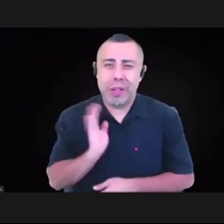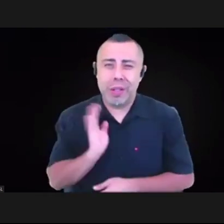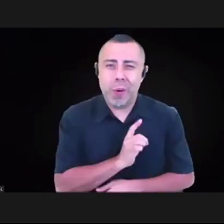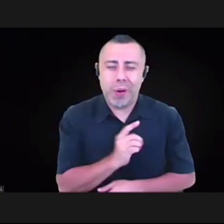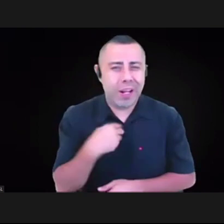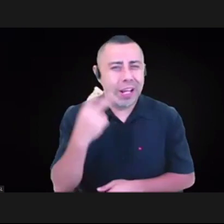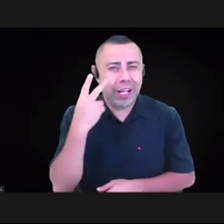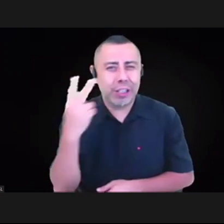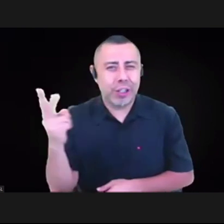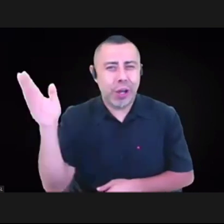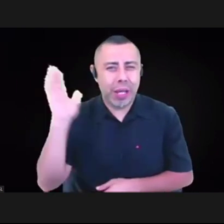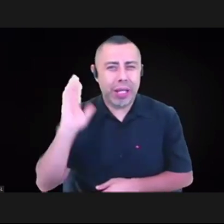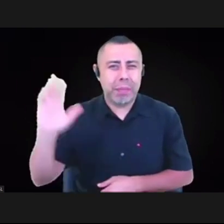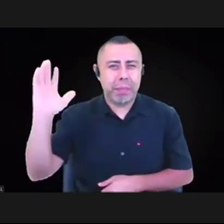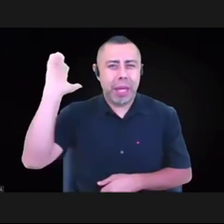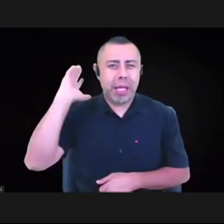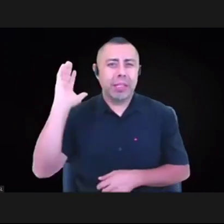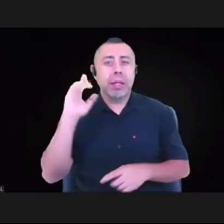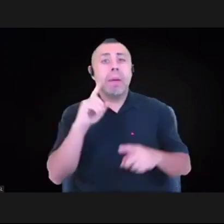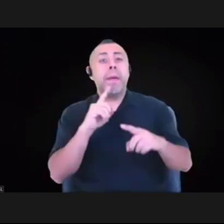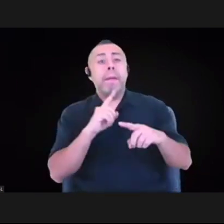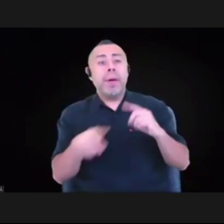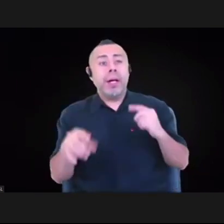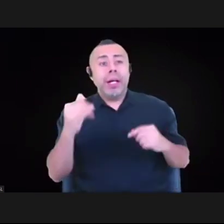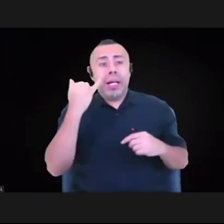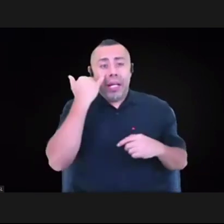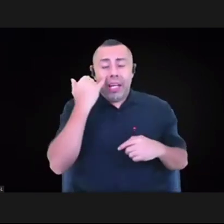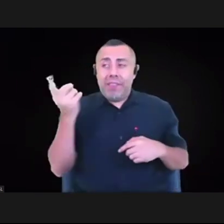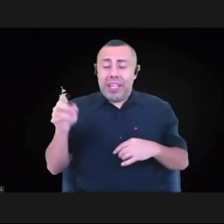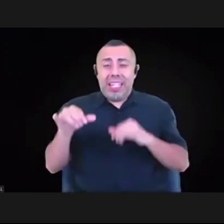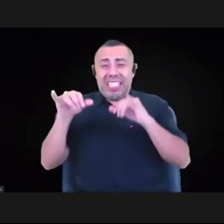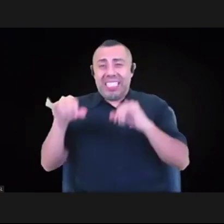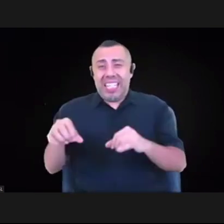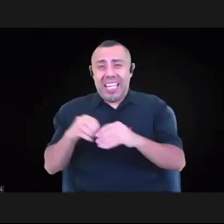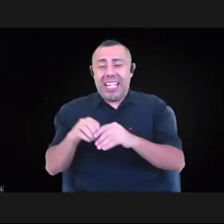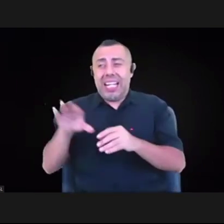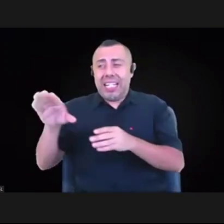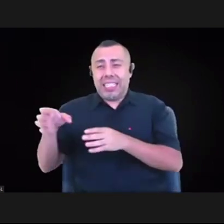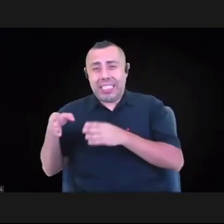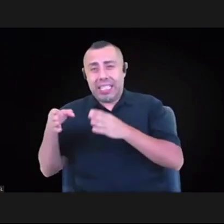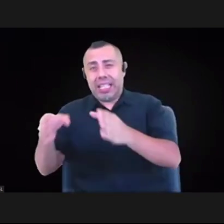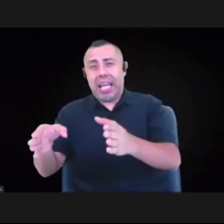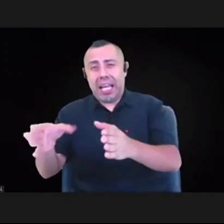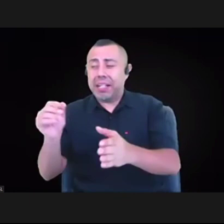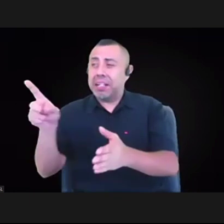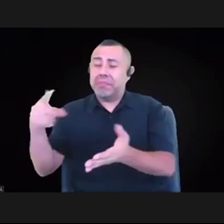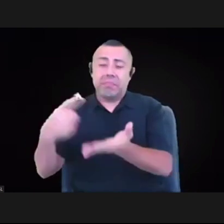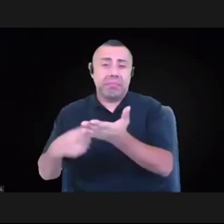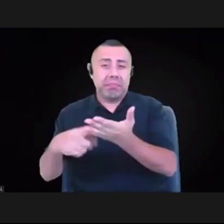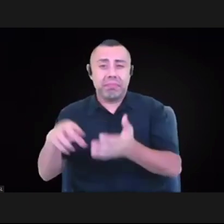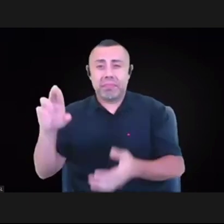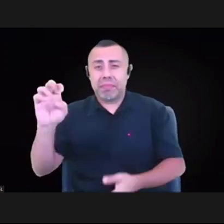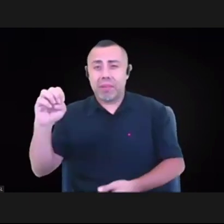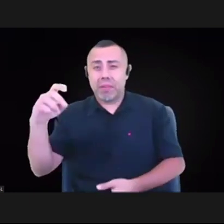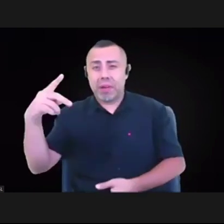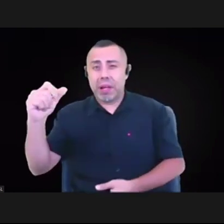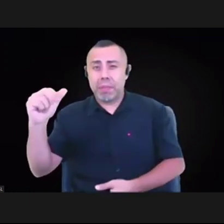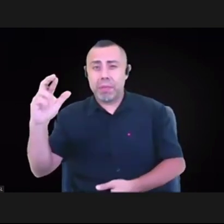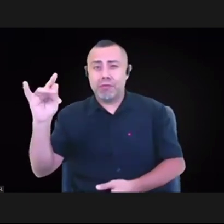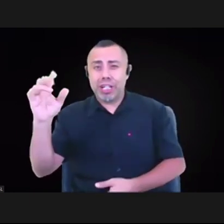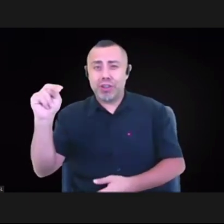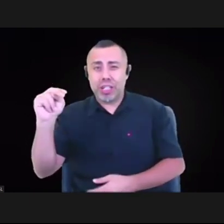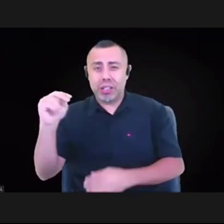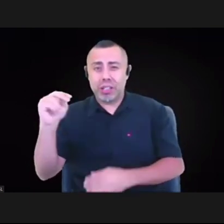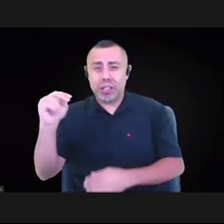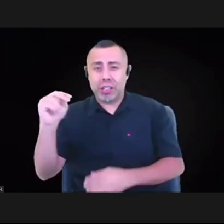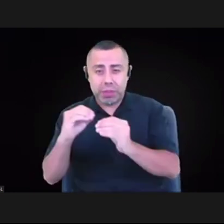at least if it stayed in its lane and it, and it talked about reparation and it talked about healing and some other frameworks, maybe that could